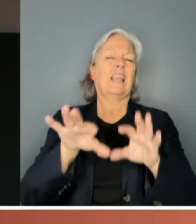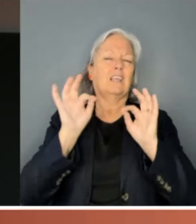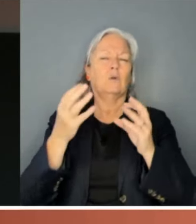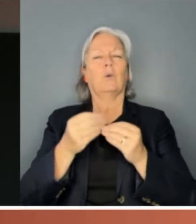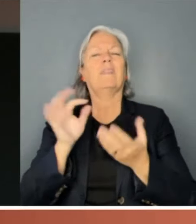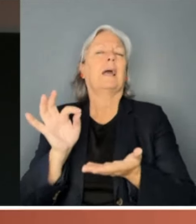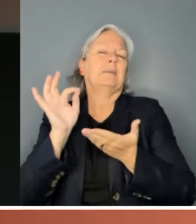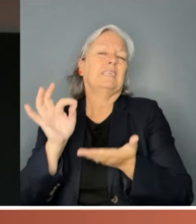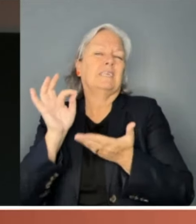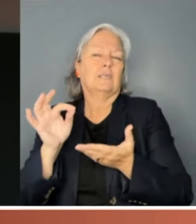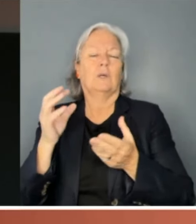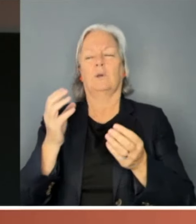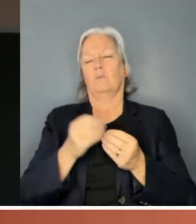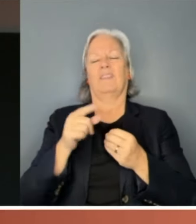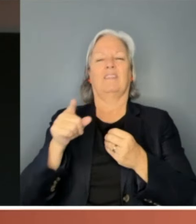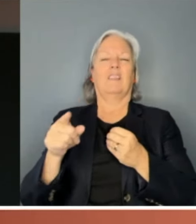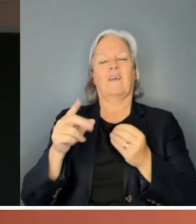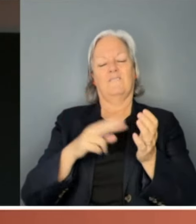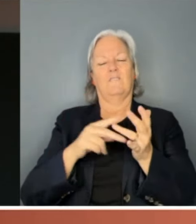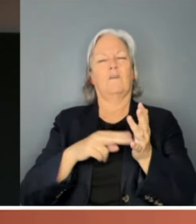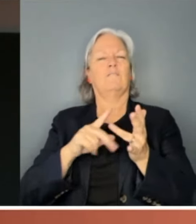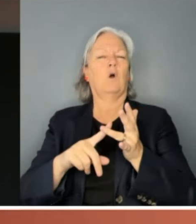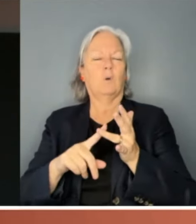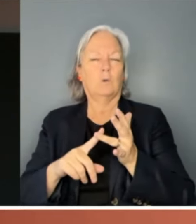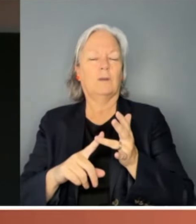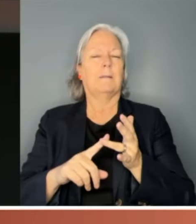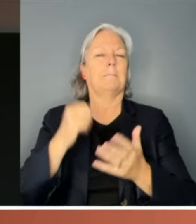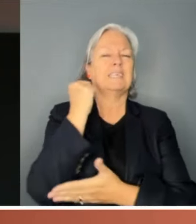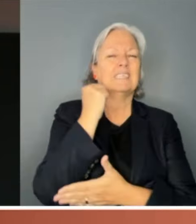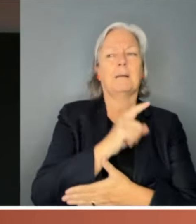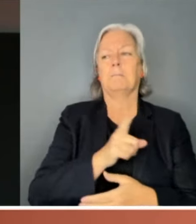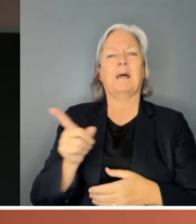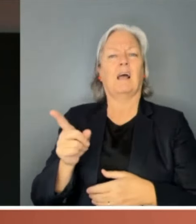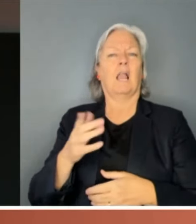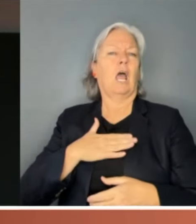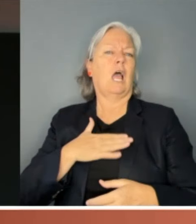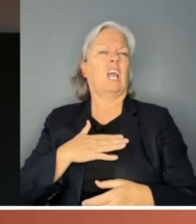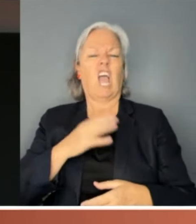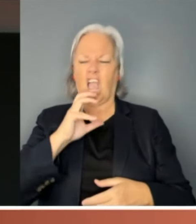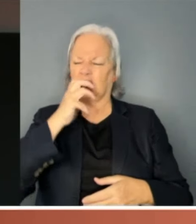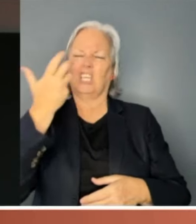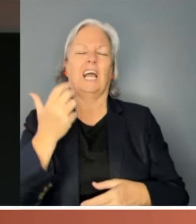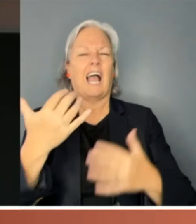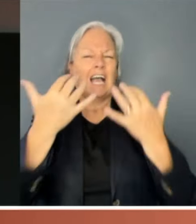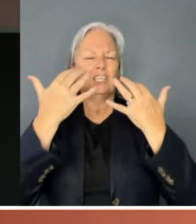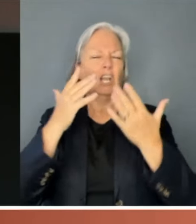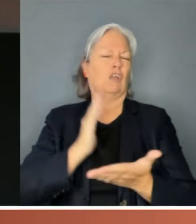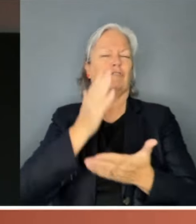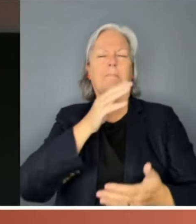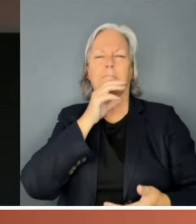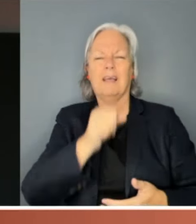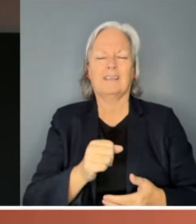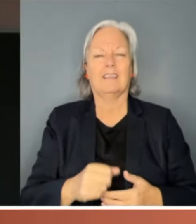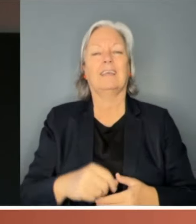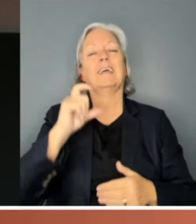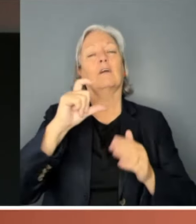vovo biscuit. Abbott would rather eat an onion, like a real man. As Carol Johnson puts it, Abbott portrayed